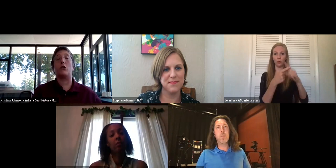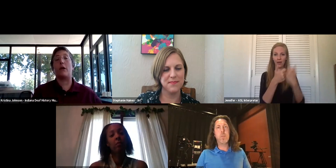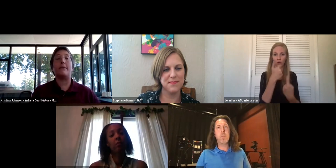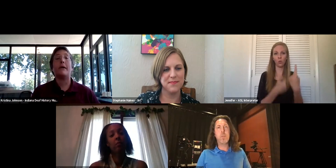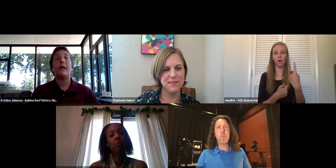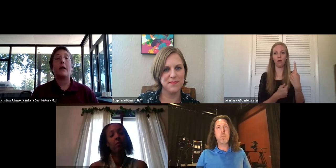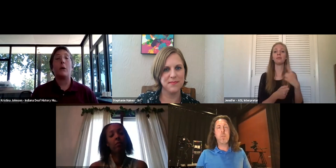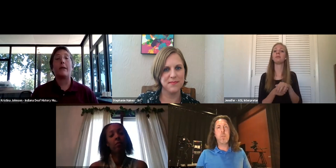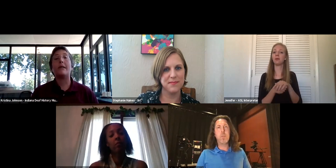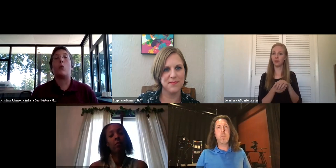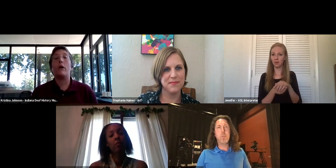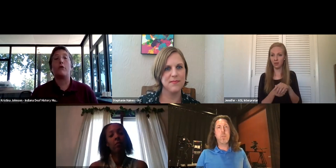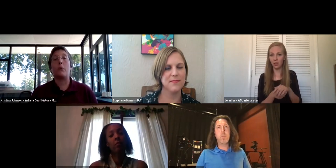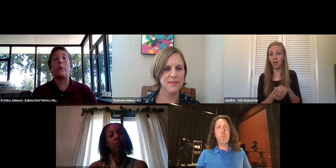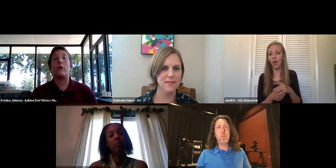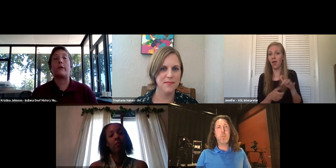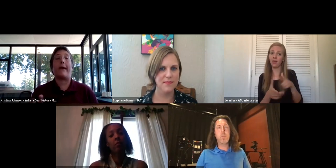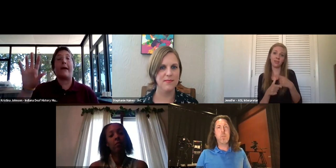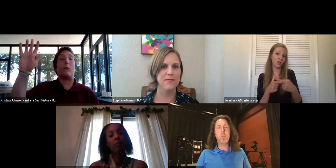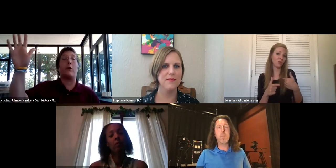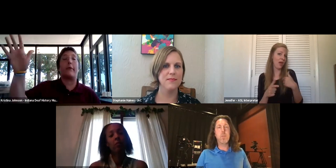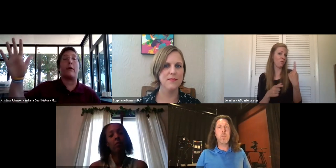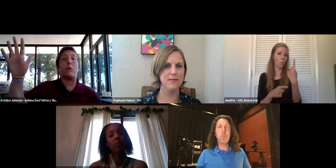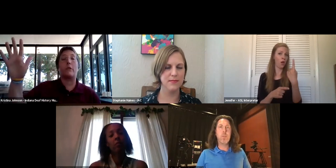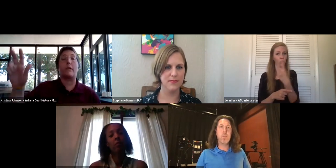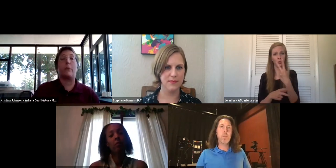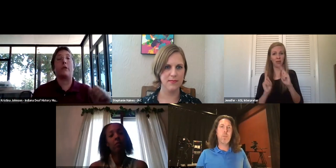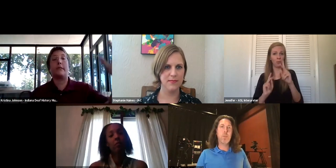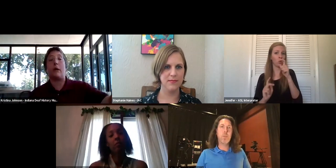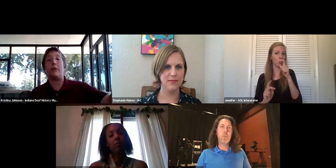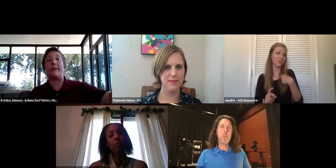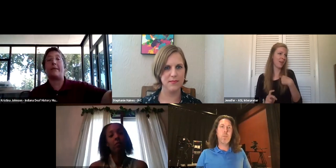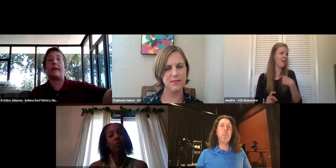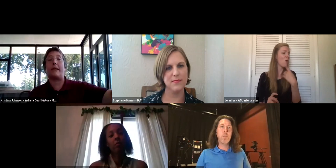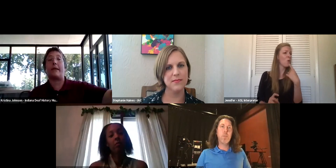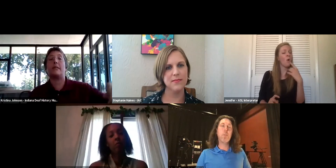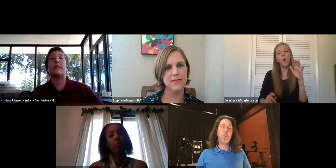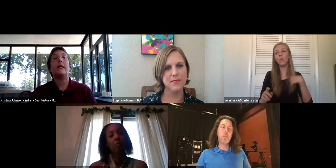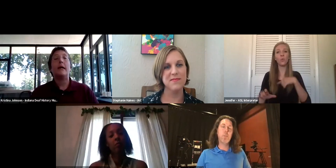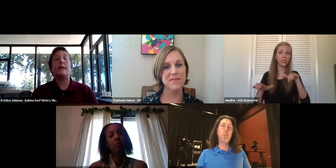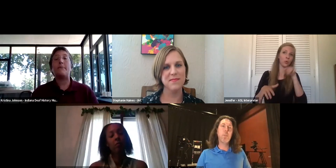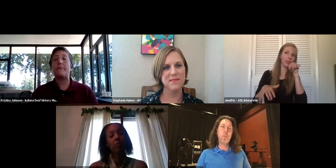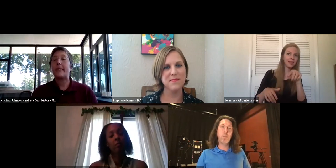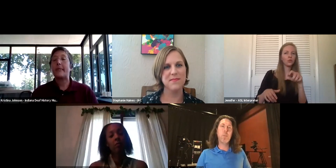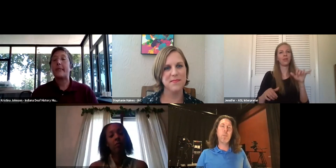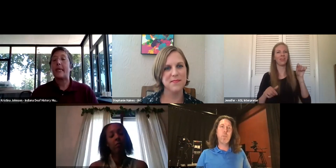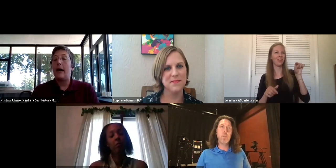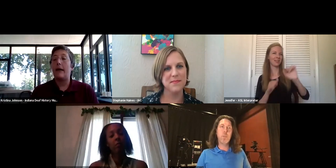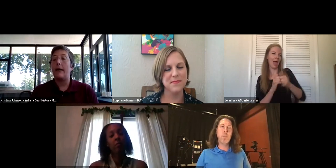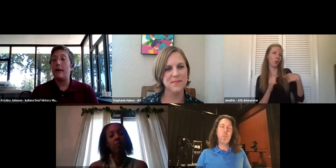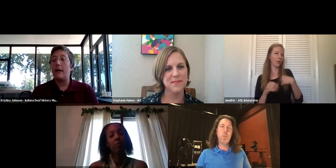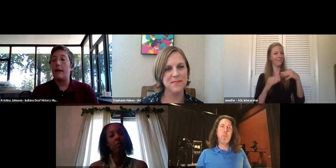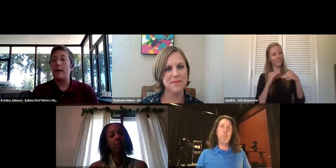conversations because you'll have, you know, at least one or two people say, Hey, we do that at our museum or this is how we fix that at our place. Um,